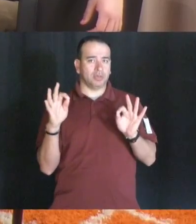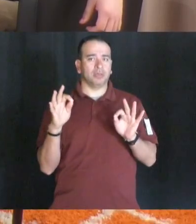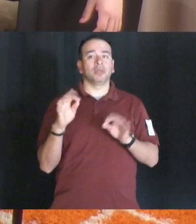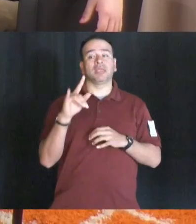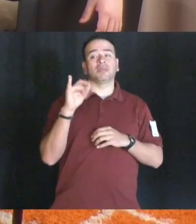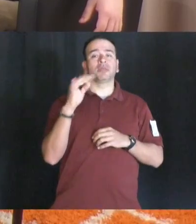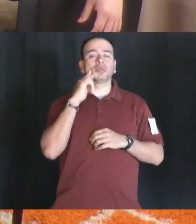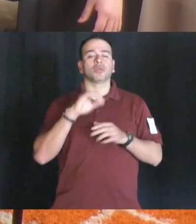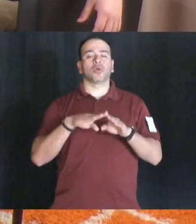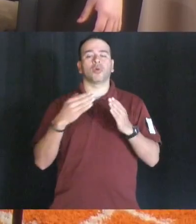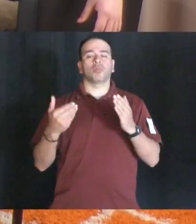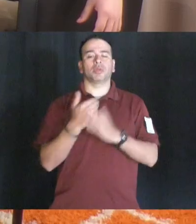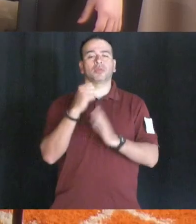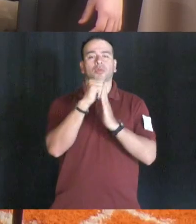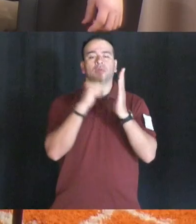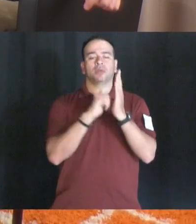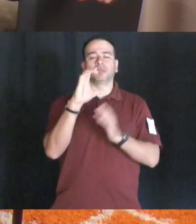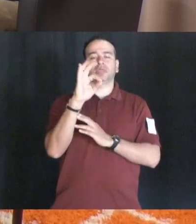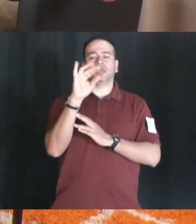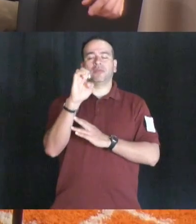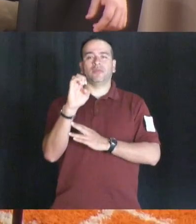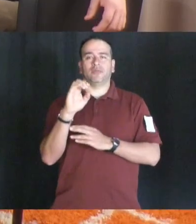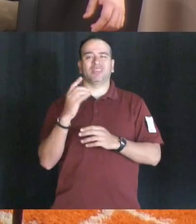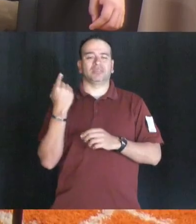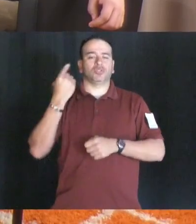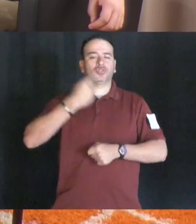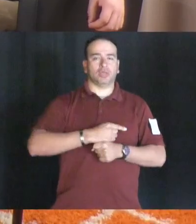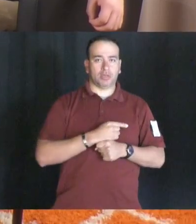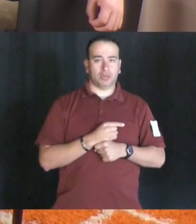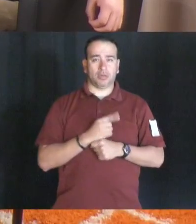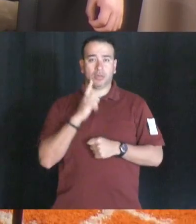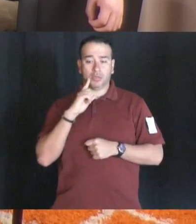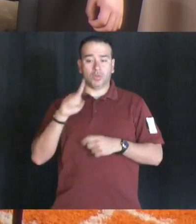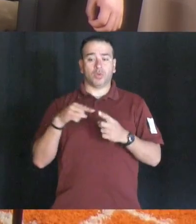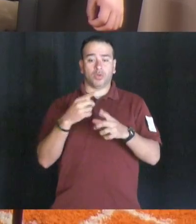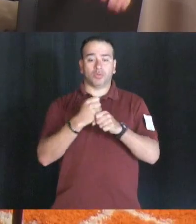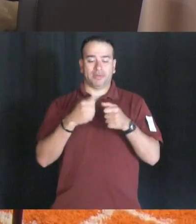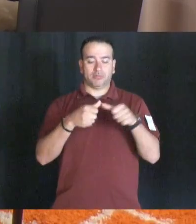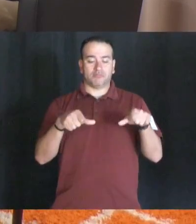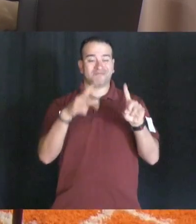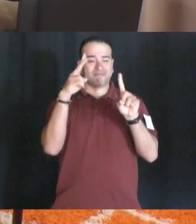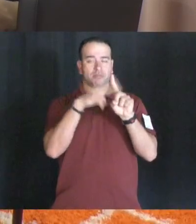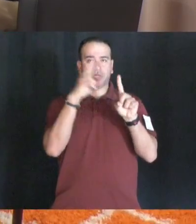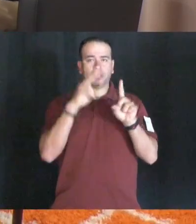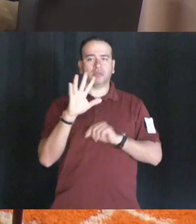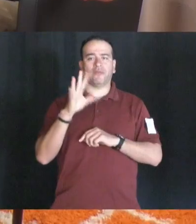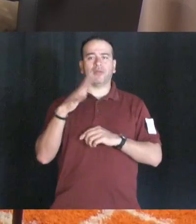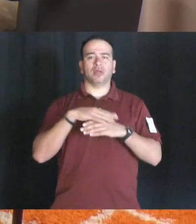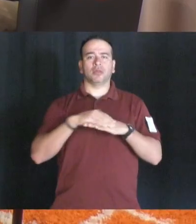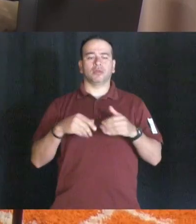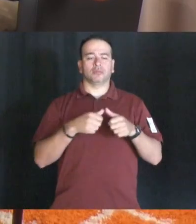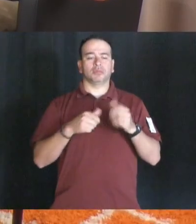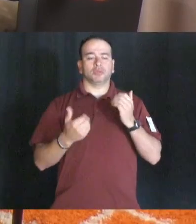so open up a new account at the CFE Boone branch today once the branch has received your application $5 will be